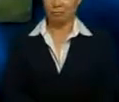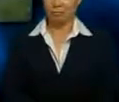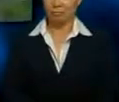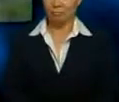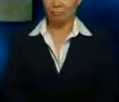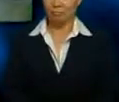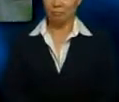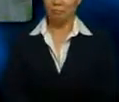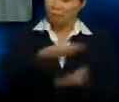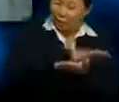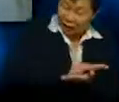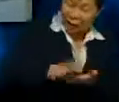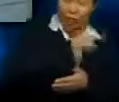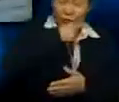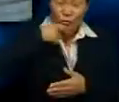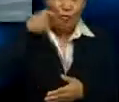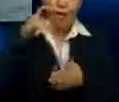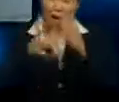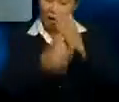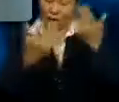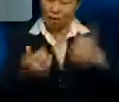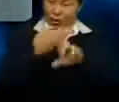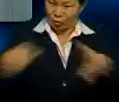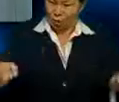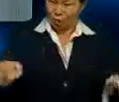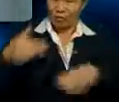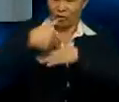The clean and dried out oil is now ready for dispatch.